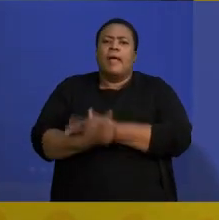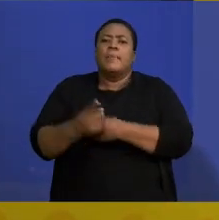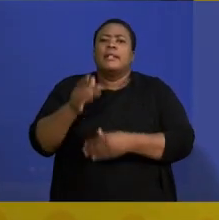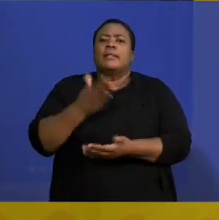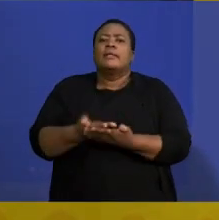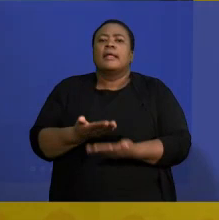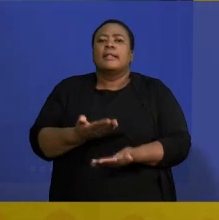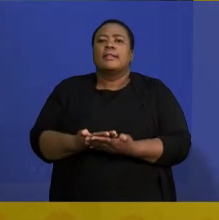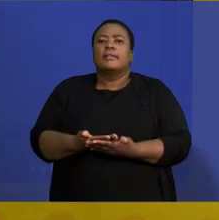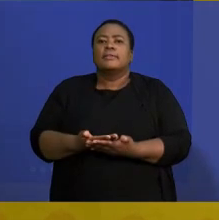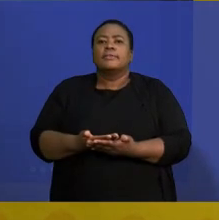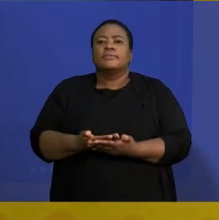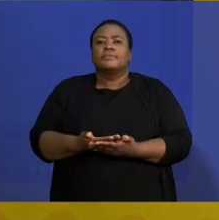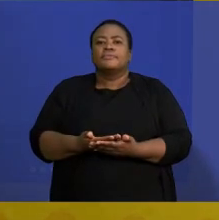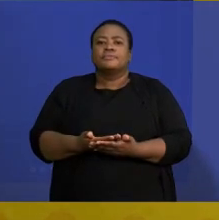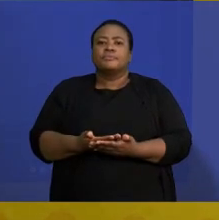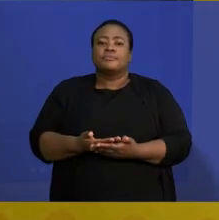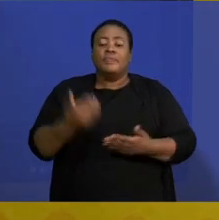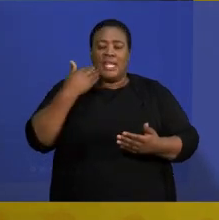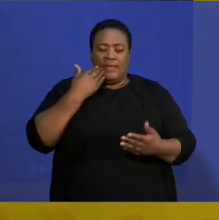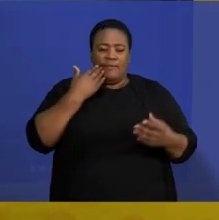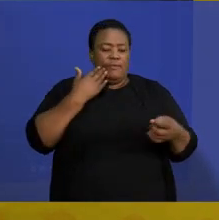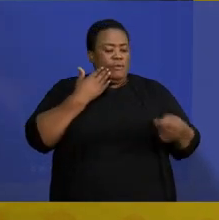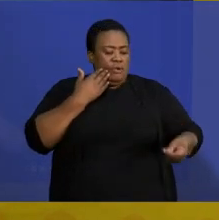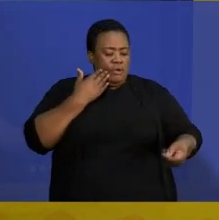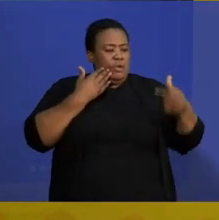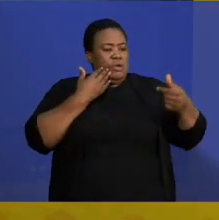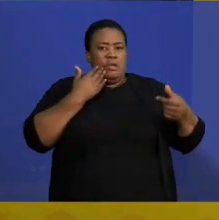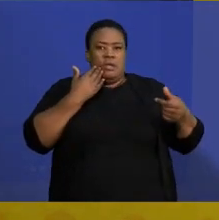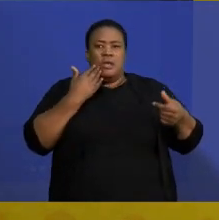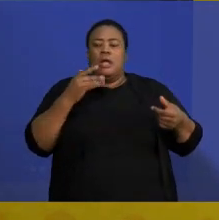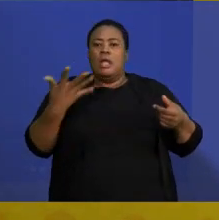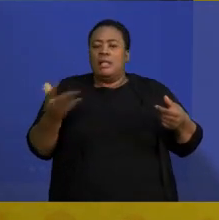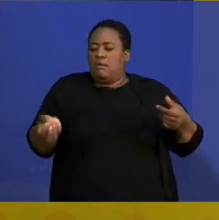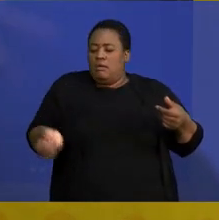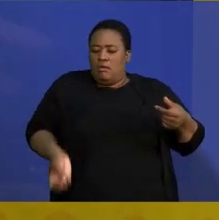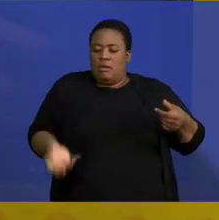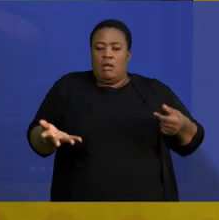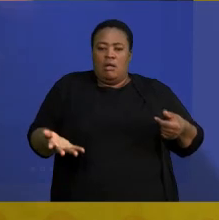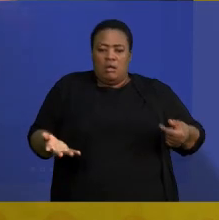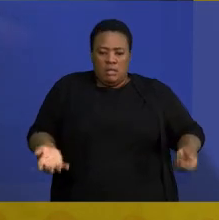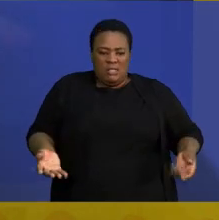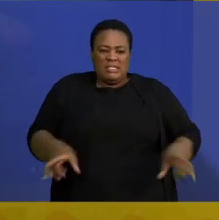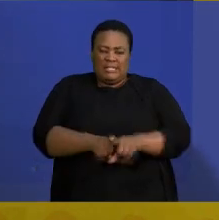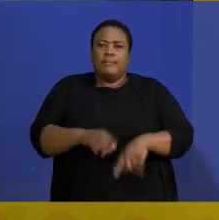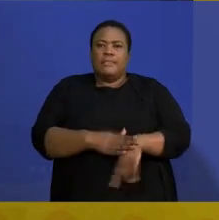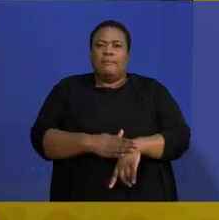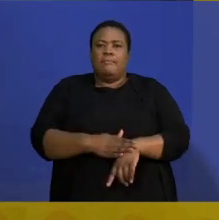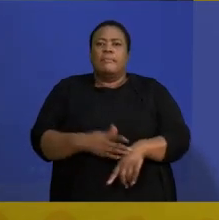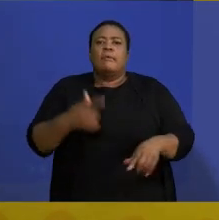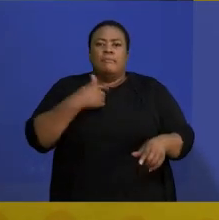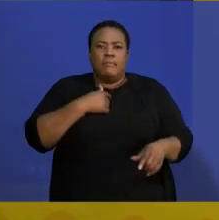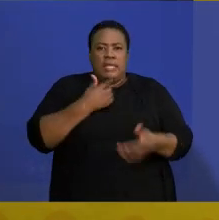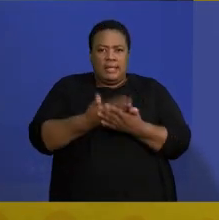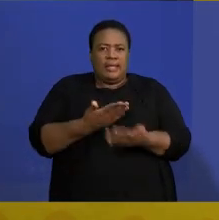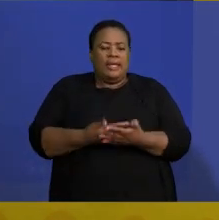if I'm flipping a coin and throwing a die, there's a possibility of me getting a head and a six at the